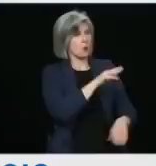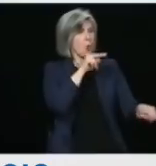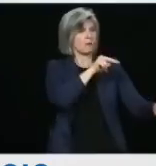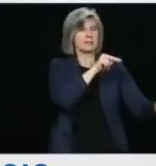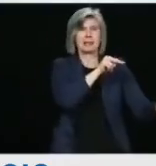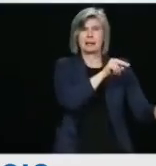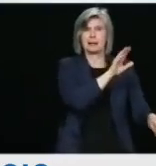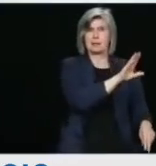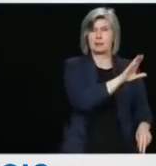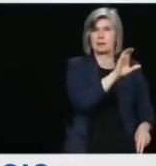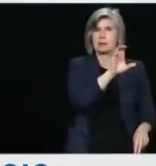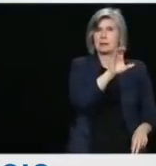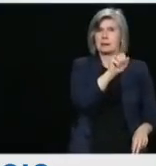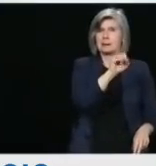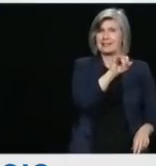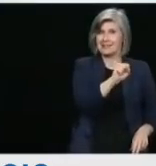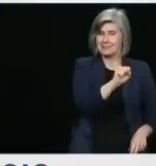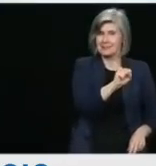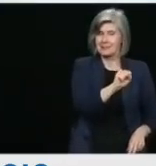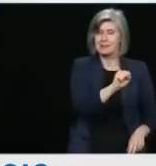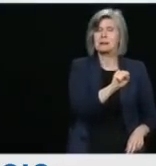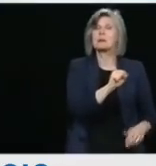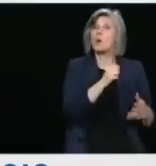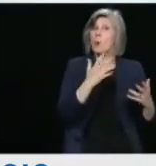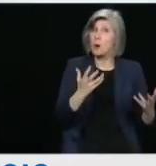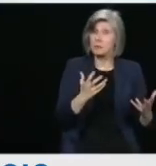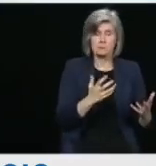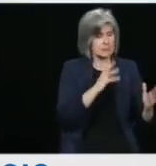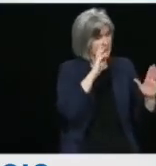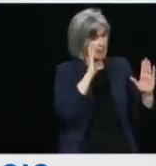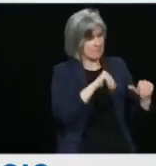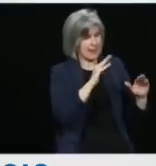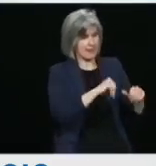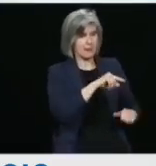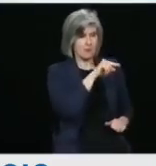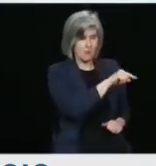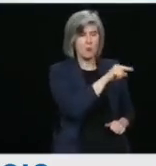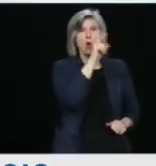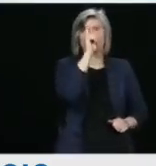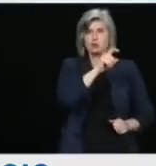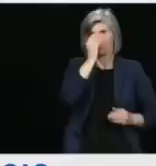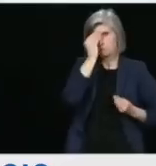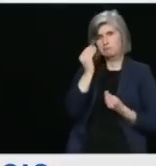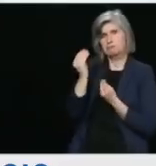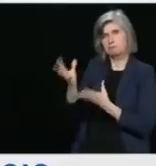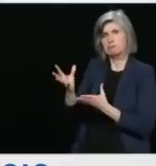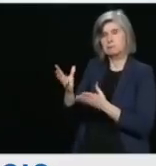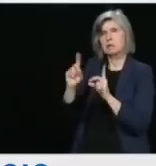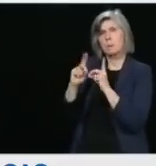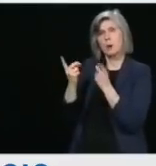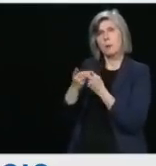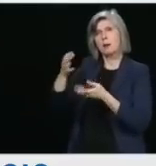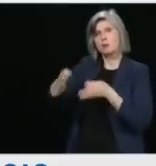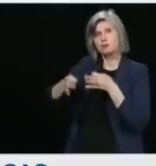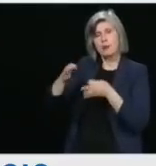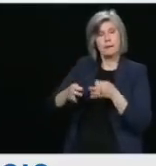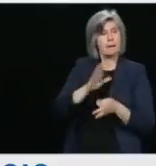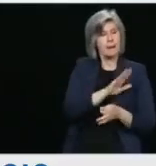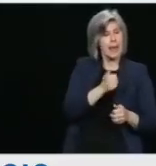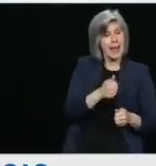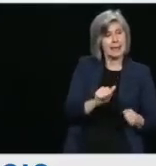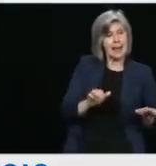inform the ministry of their activities, including those which posed a high risk in enhancing reporting requirements